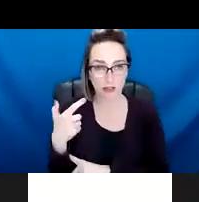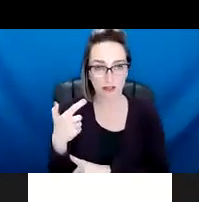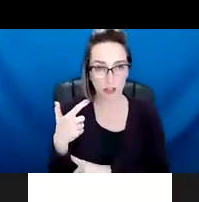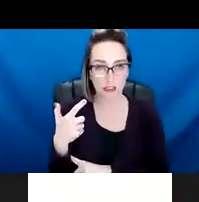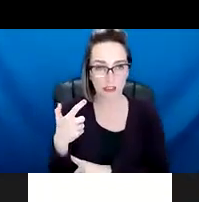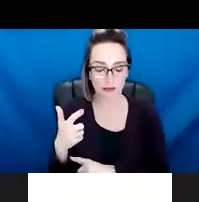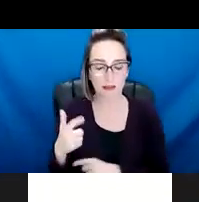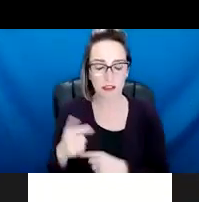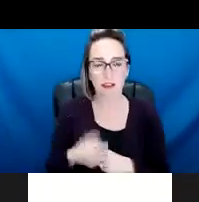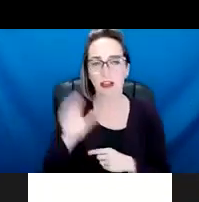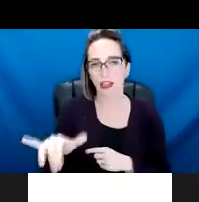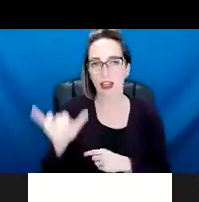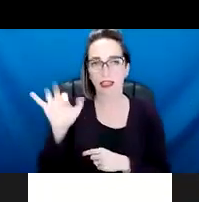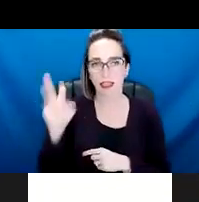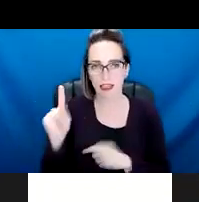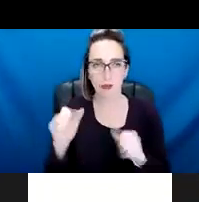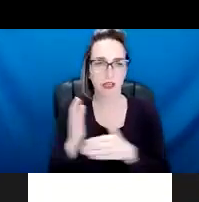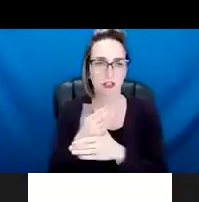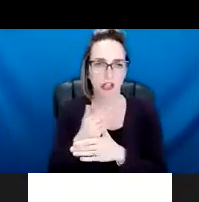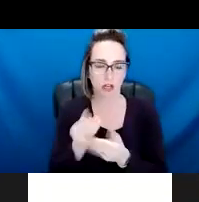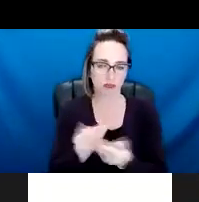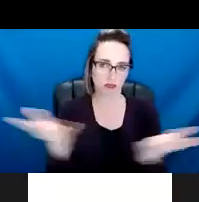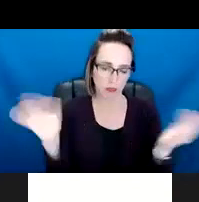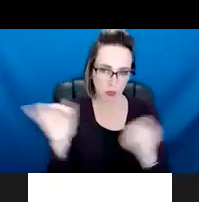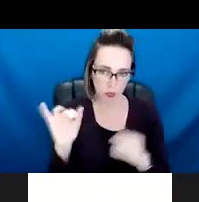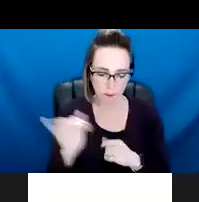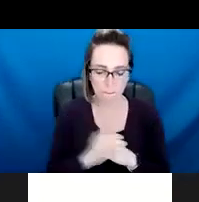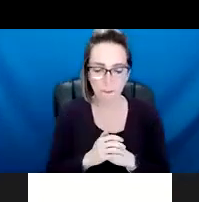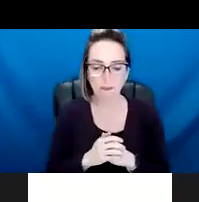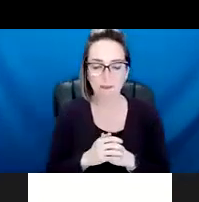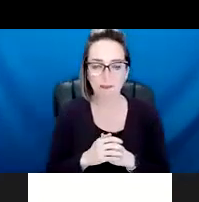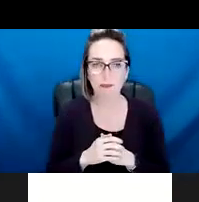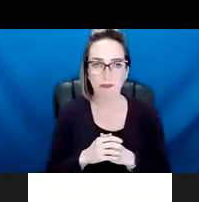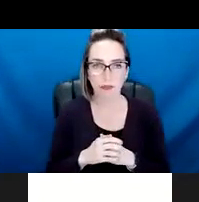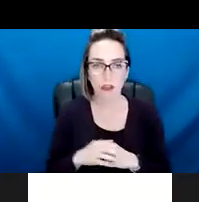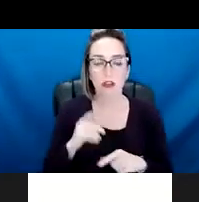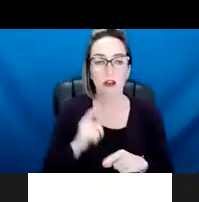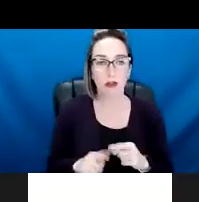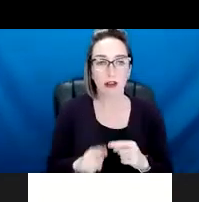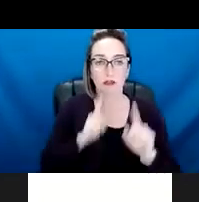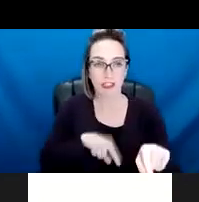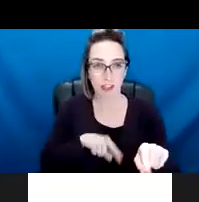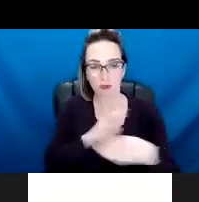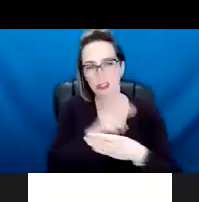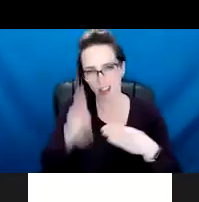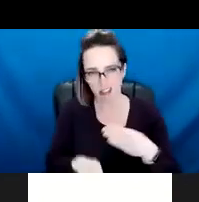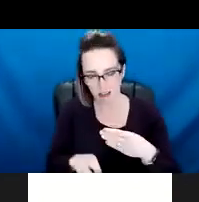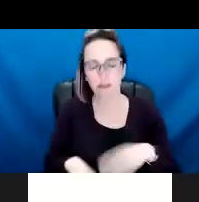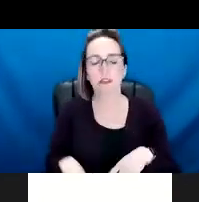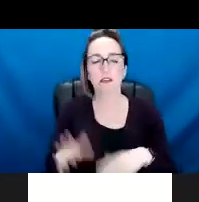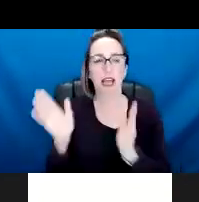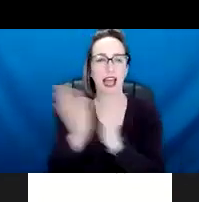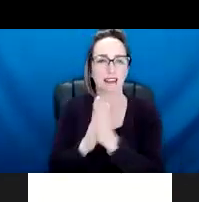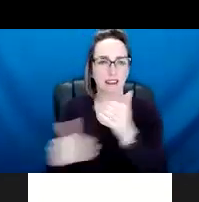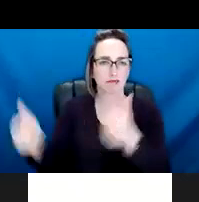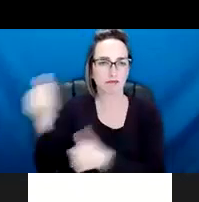that link we can share with you all as well. Um, but for that, I would ask director cotton, just to give us a really broad overview of kind